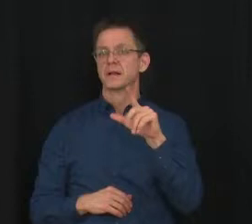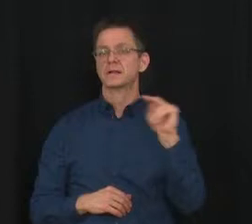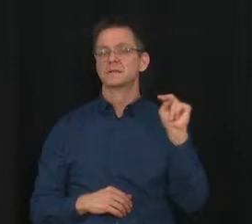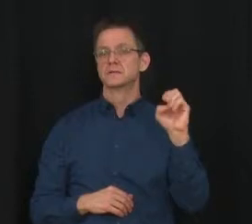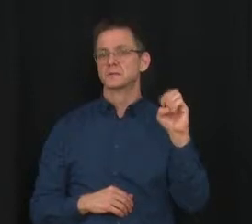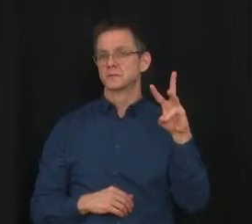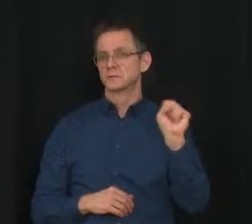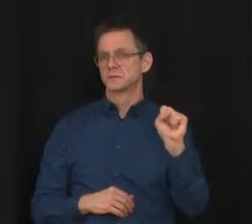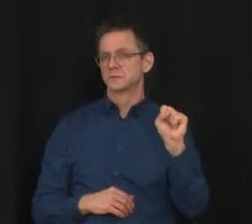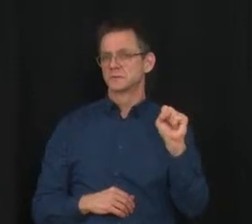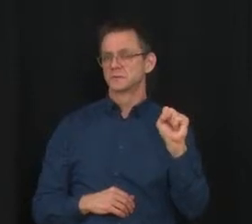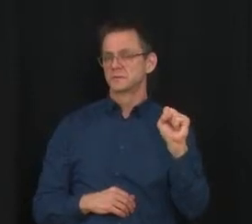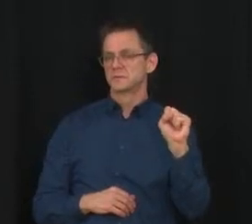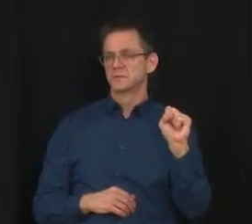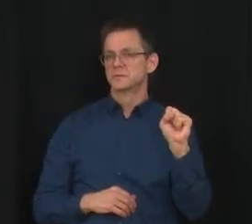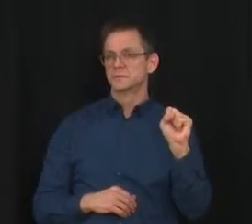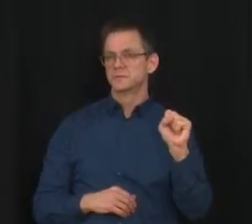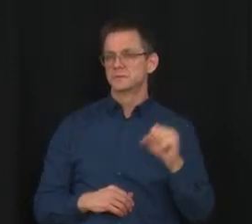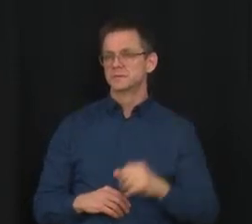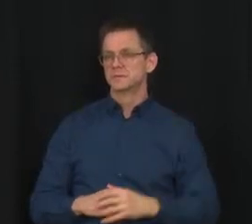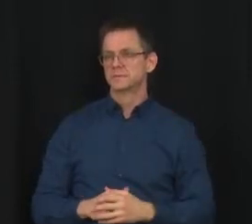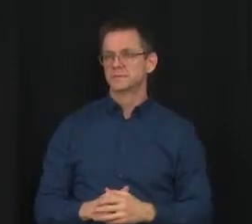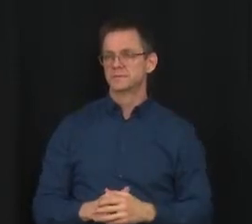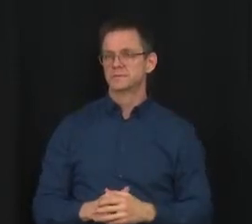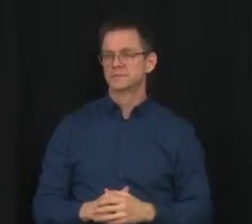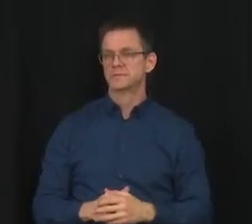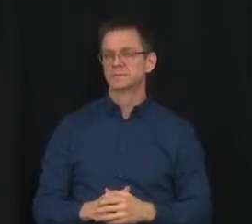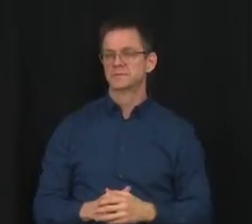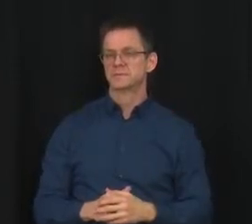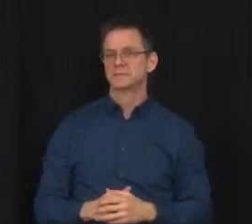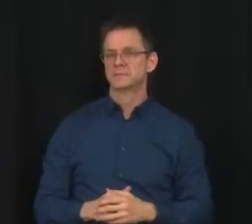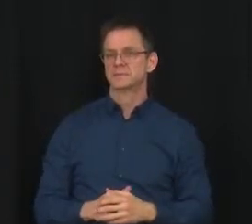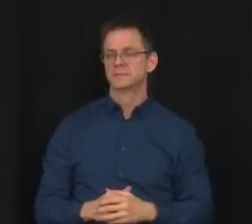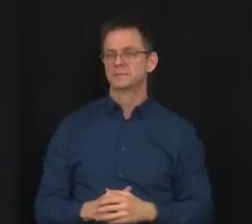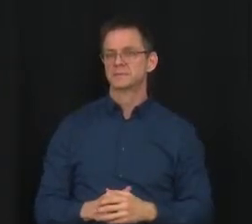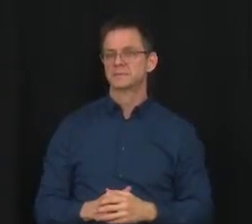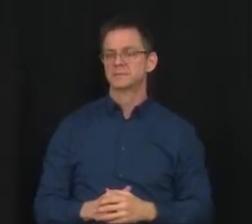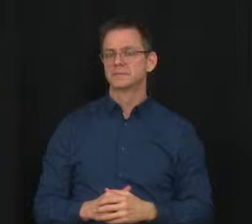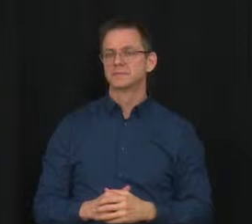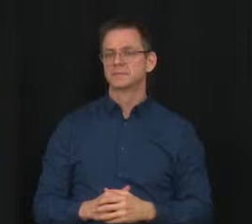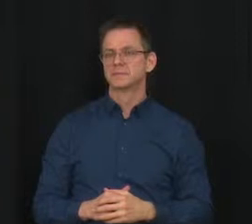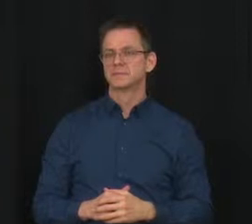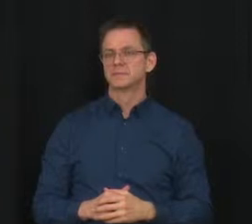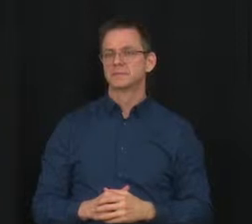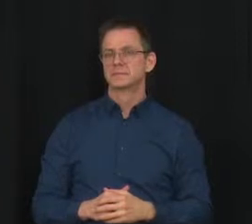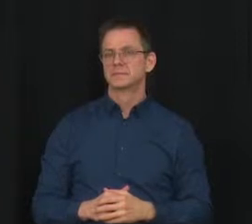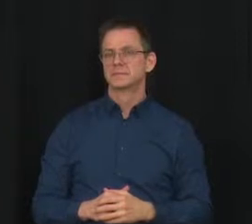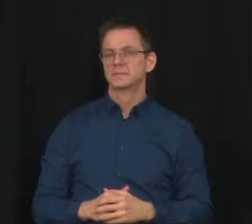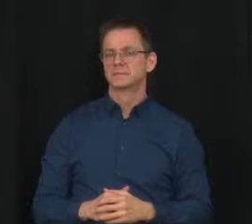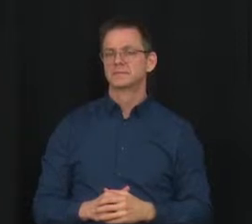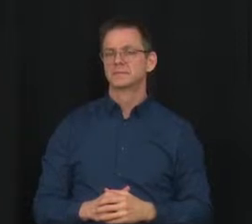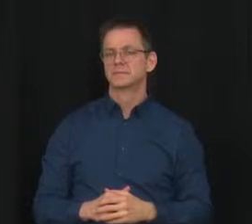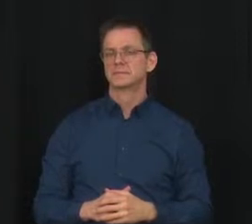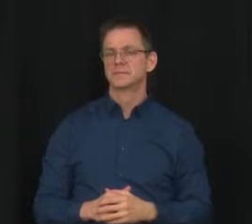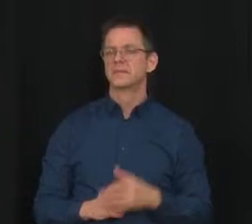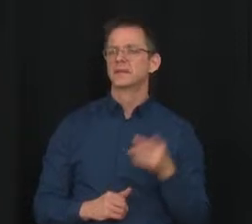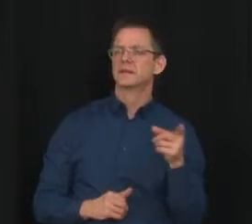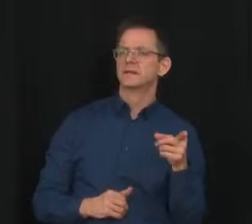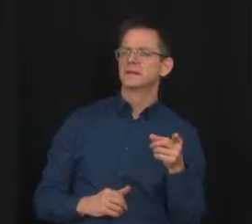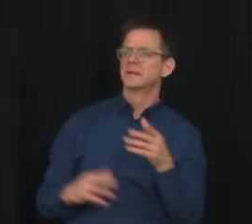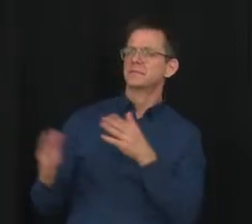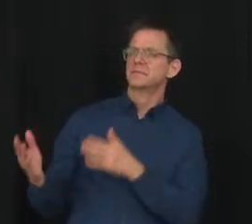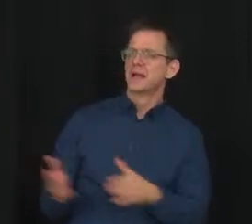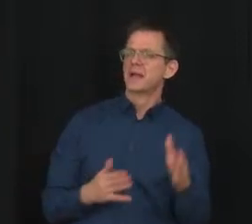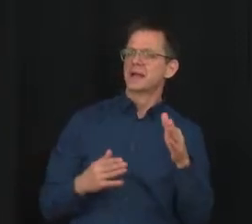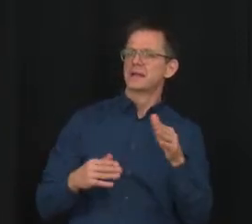Hi, thank you for taking my question. When it comes to the supplies that are going to be sent with rapid test kits and other PPE that are being